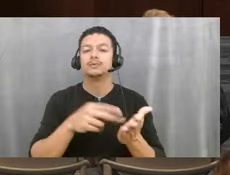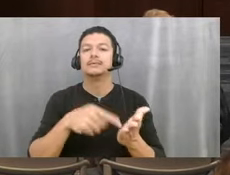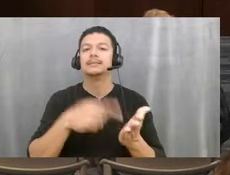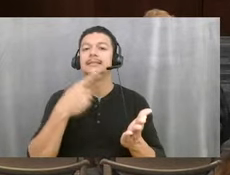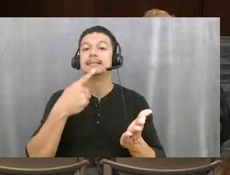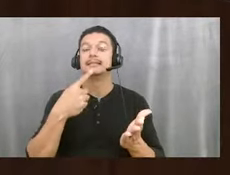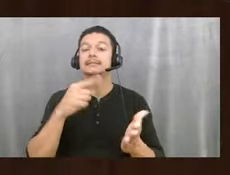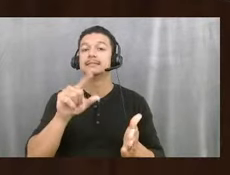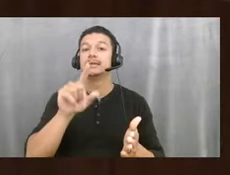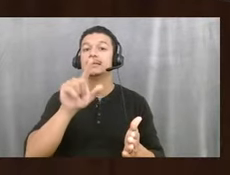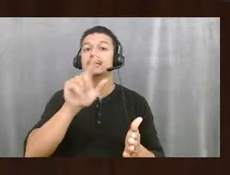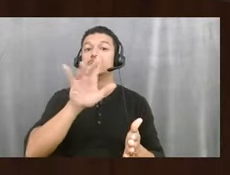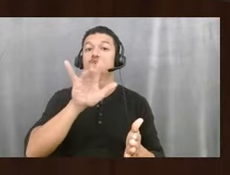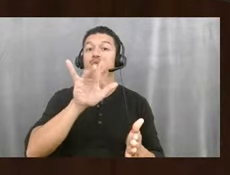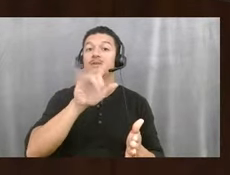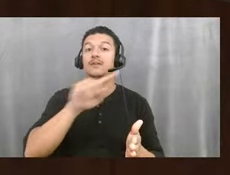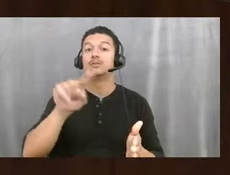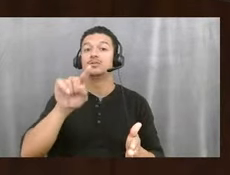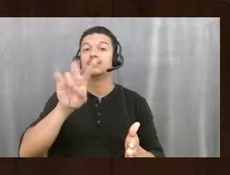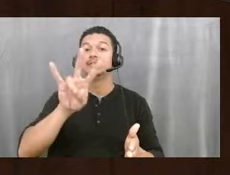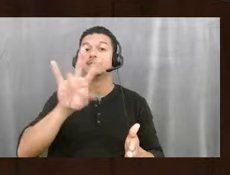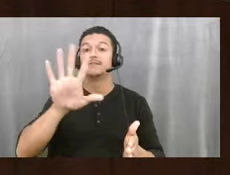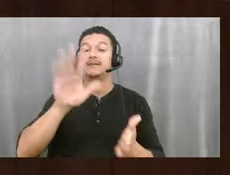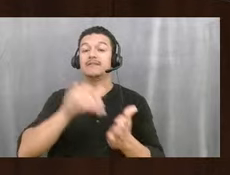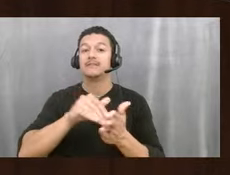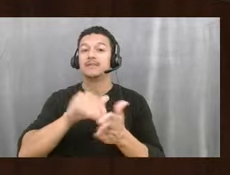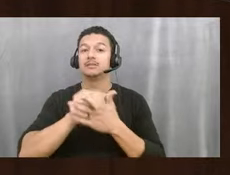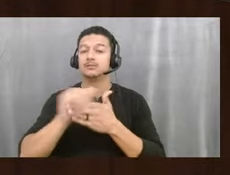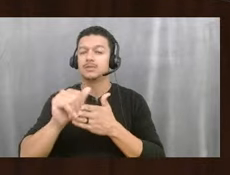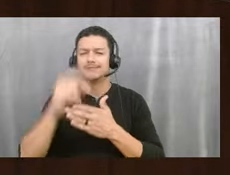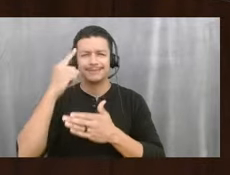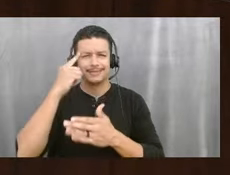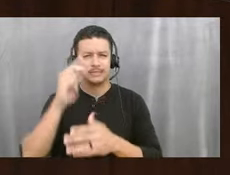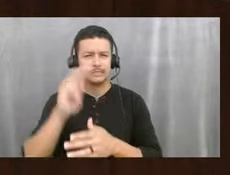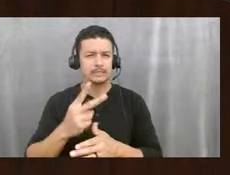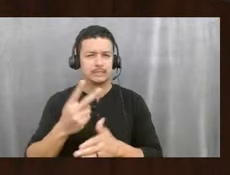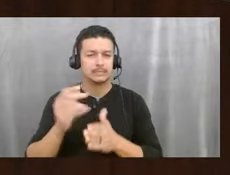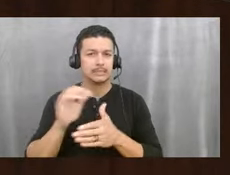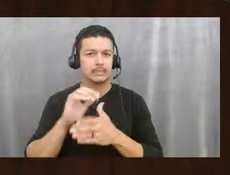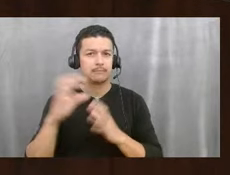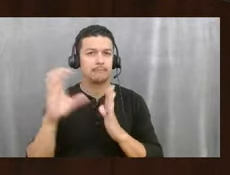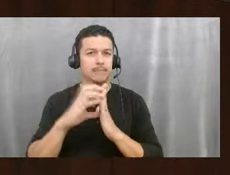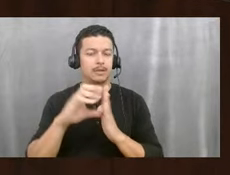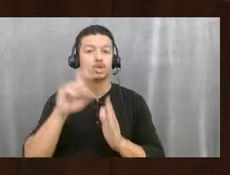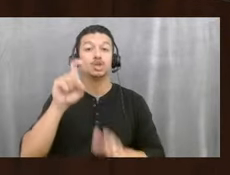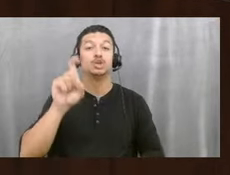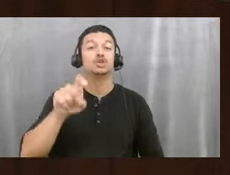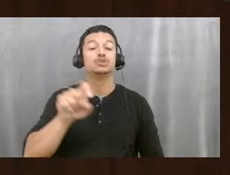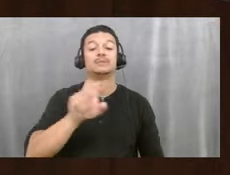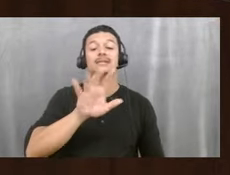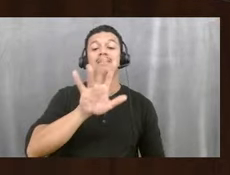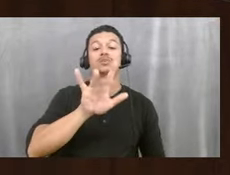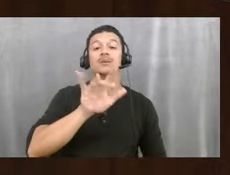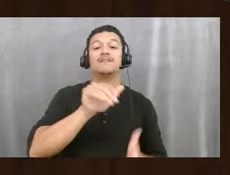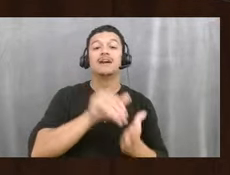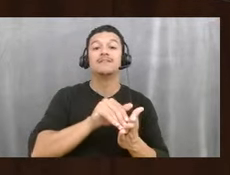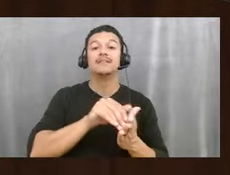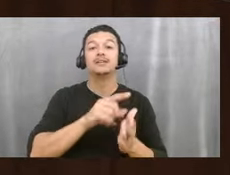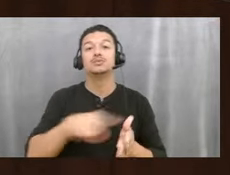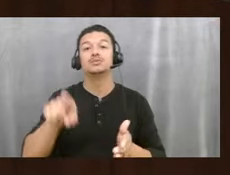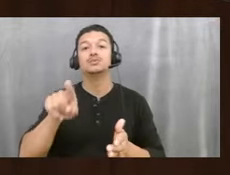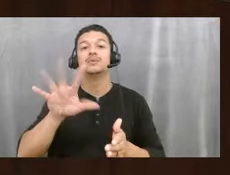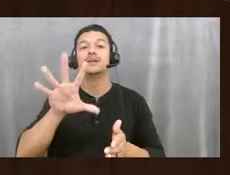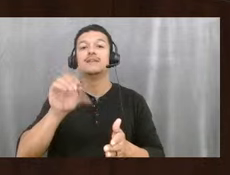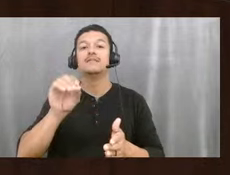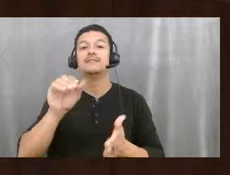,000 to $75,000, I believe, in the second paragraph, and it should be $25,000 to $50,000. Just for clarification,